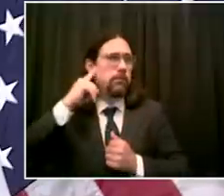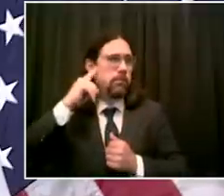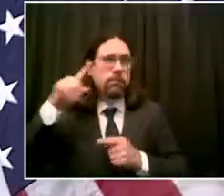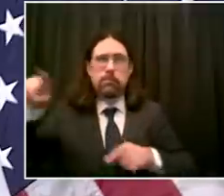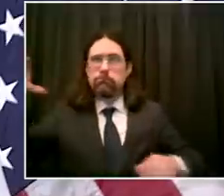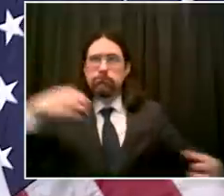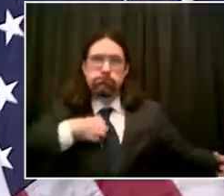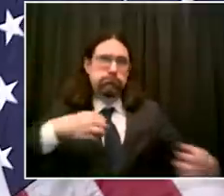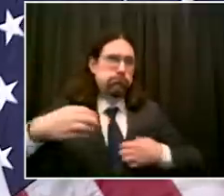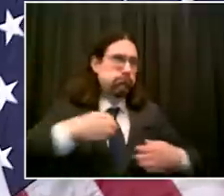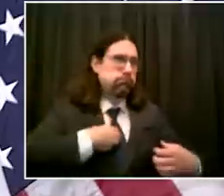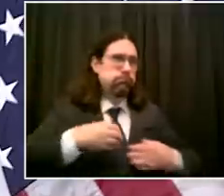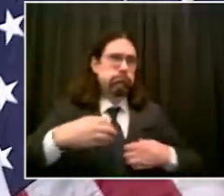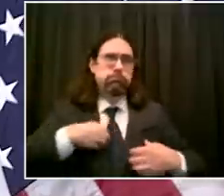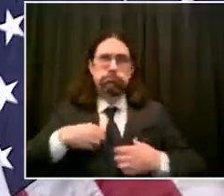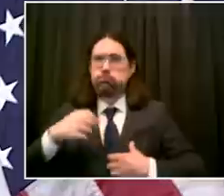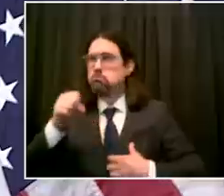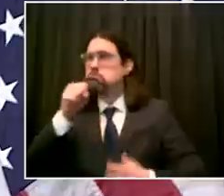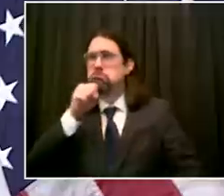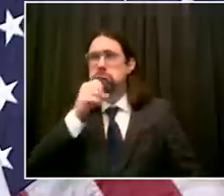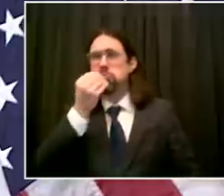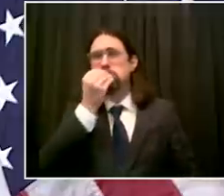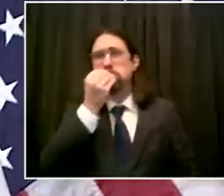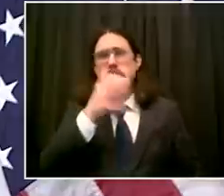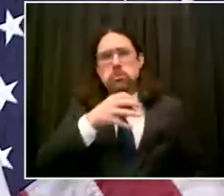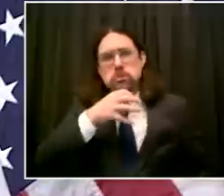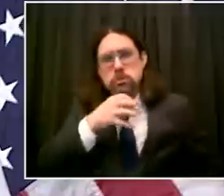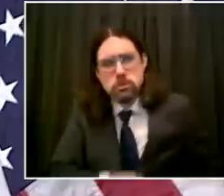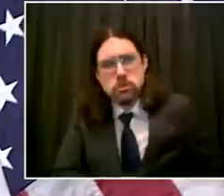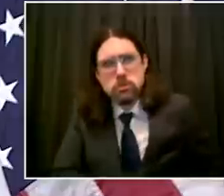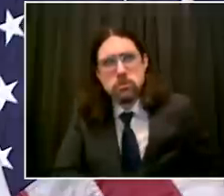included and i want to quote um